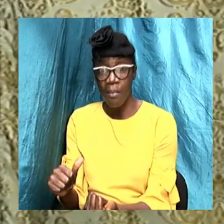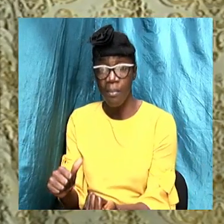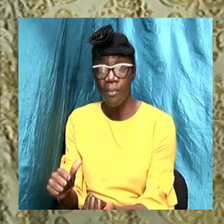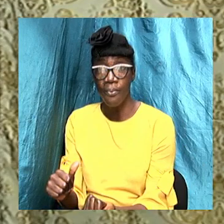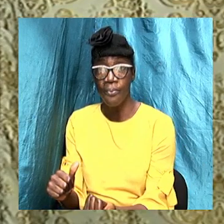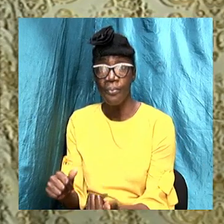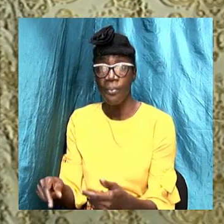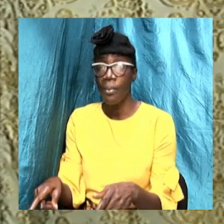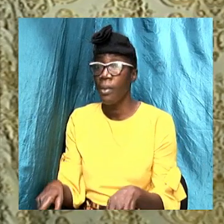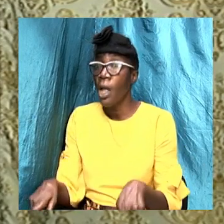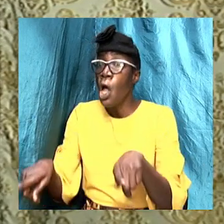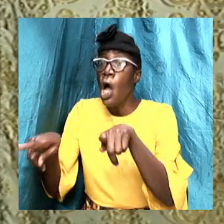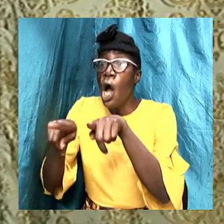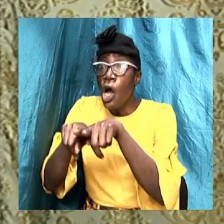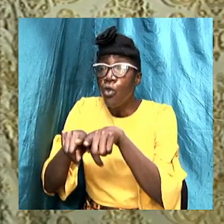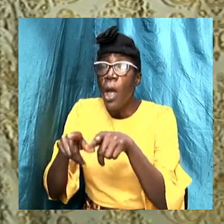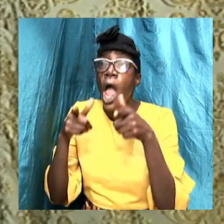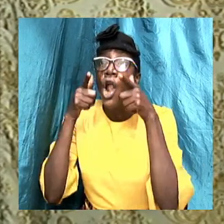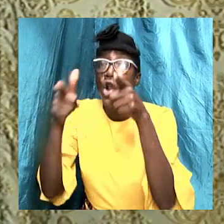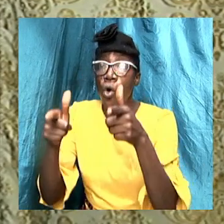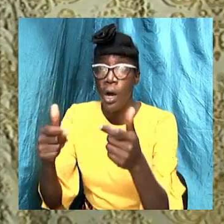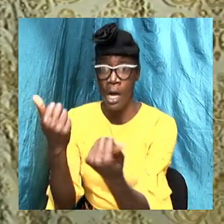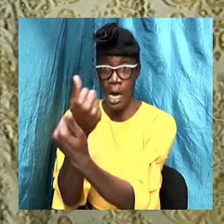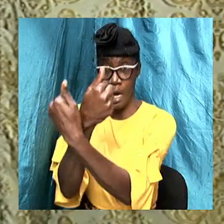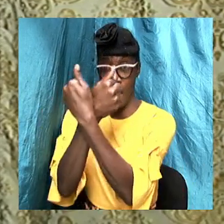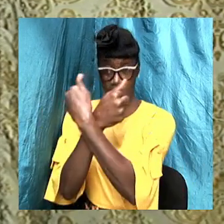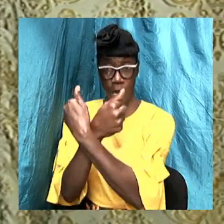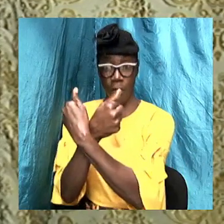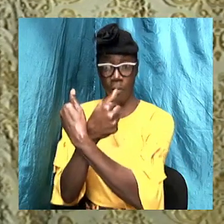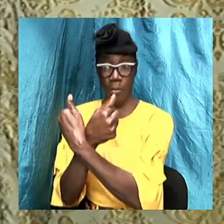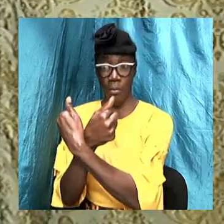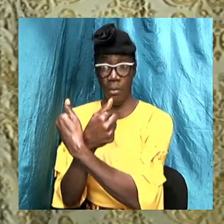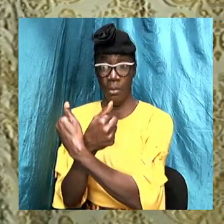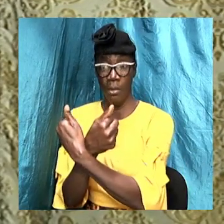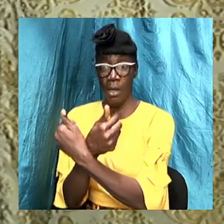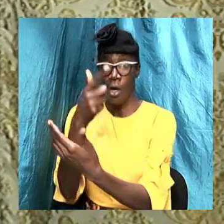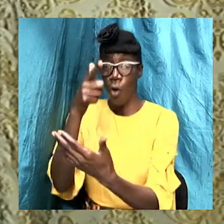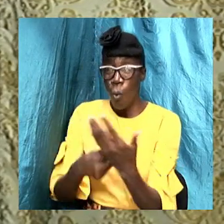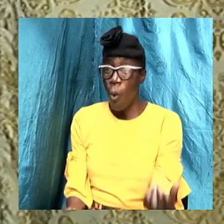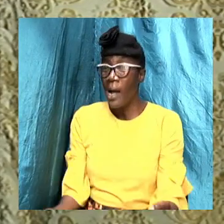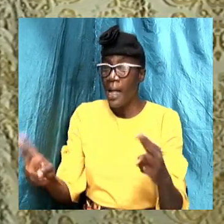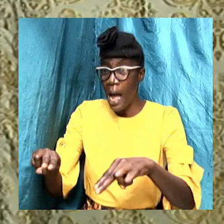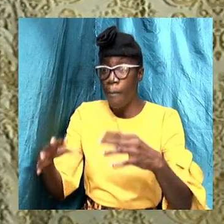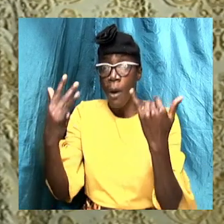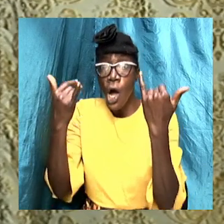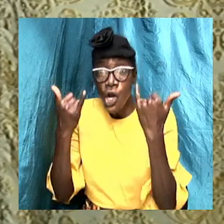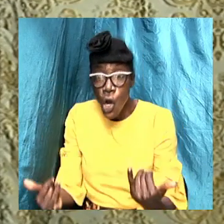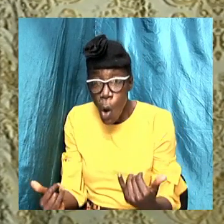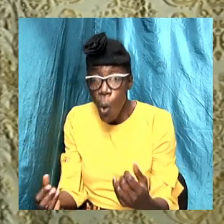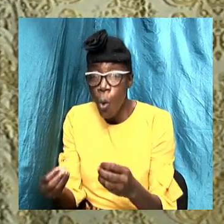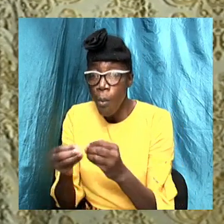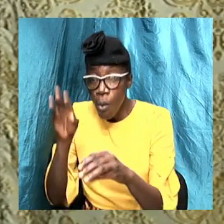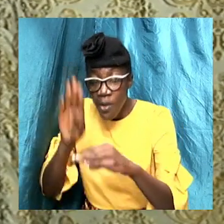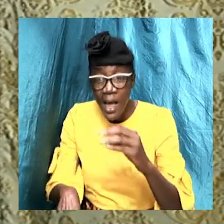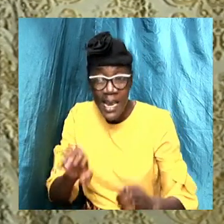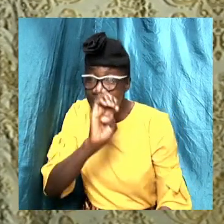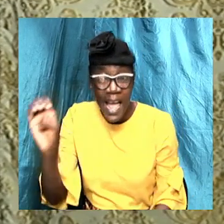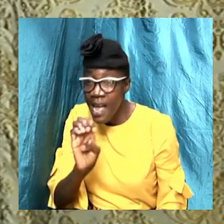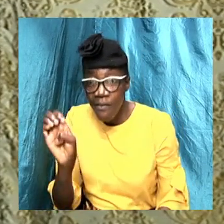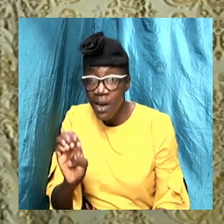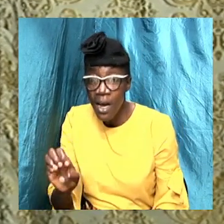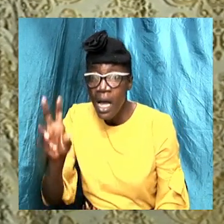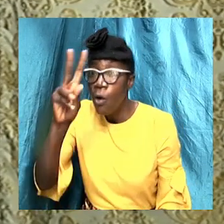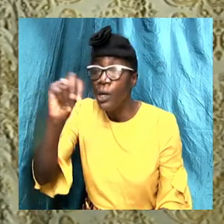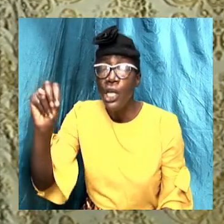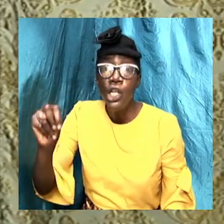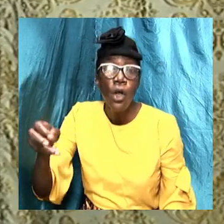we look at the lockdown, and we look at all that is happening. Now, more than ever, we need to be preaching